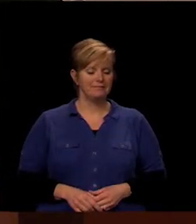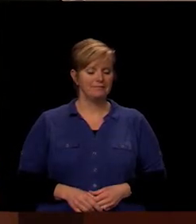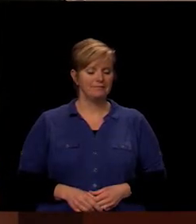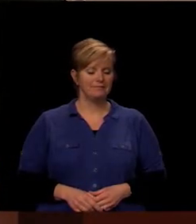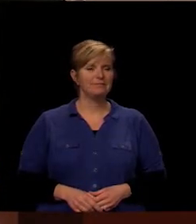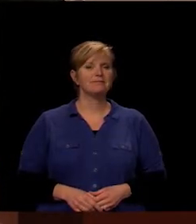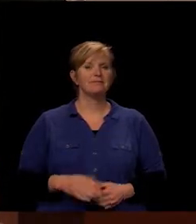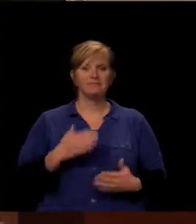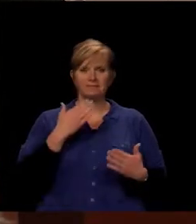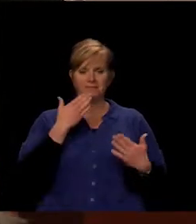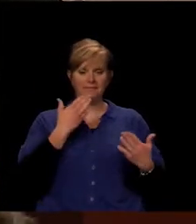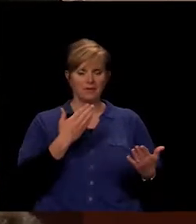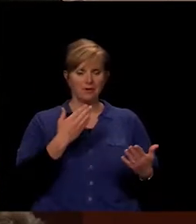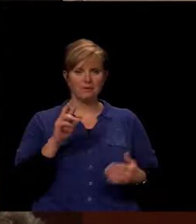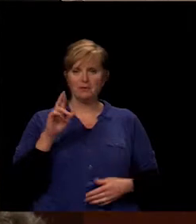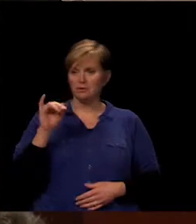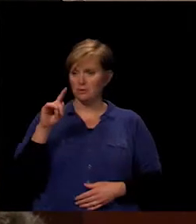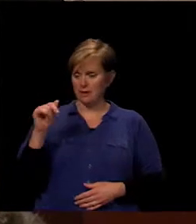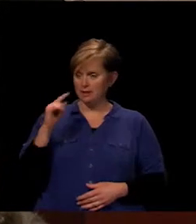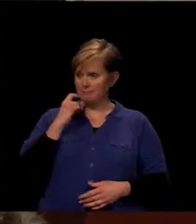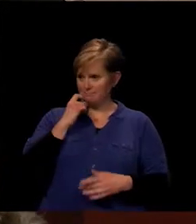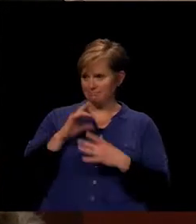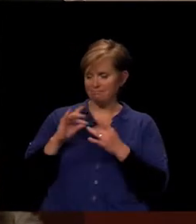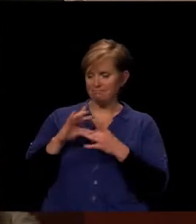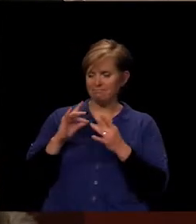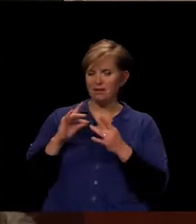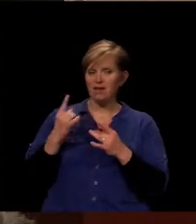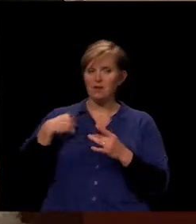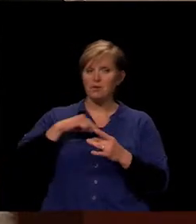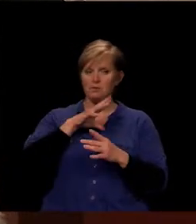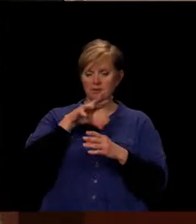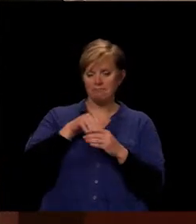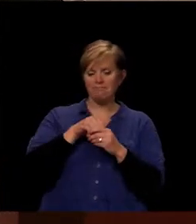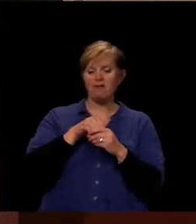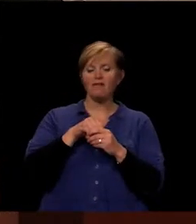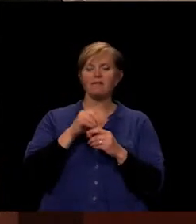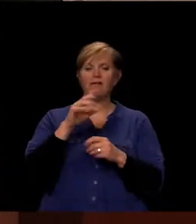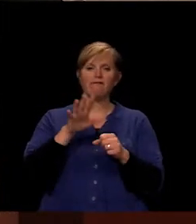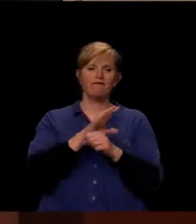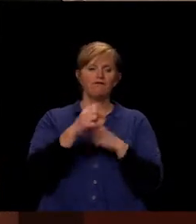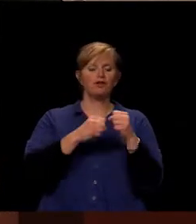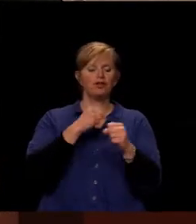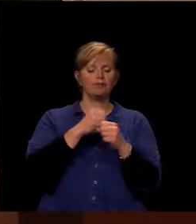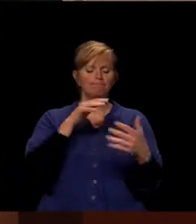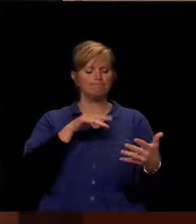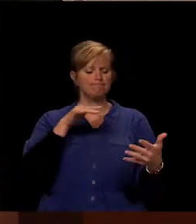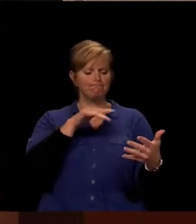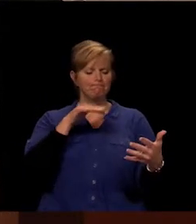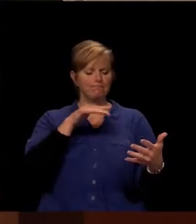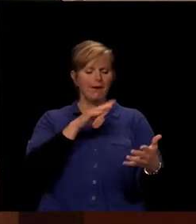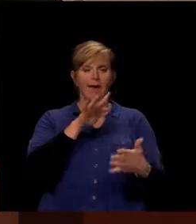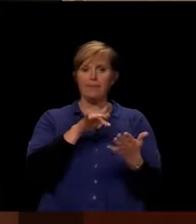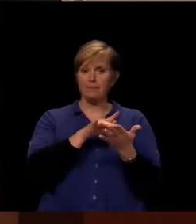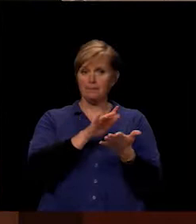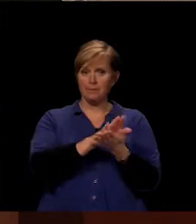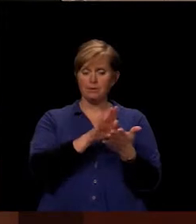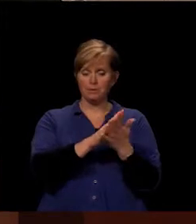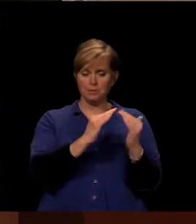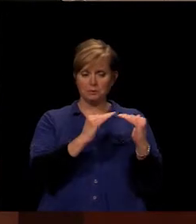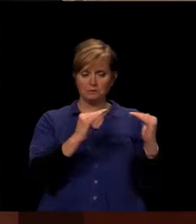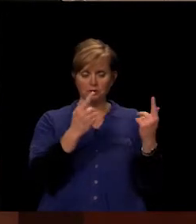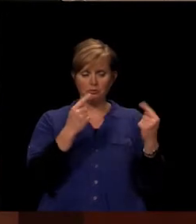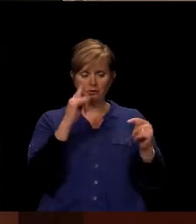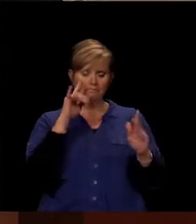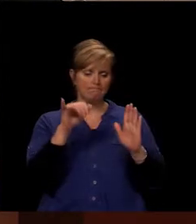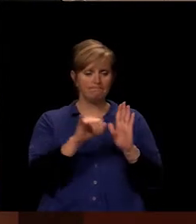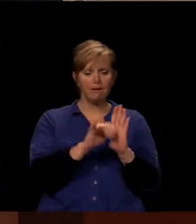Thank you. As Rita mentioned, we've been involved in a year-long study at the middle school level in an effort to identify the